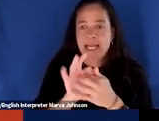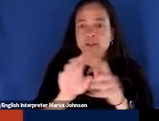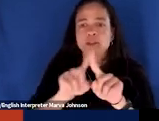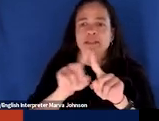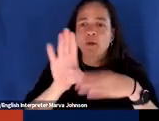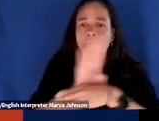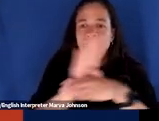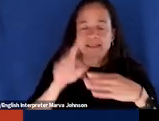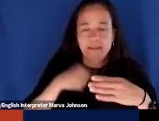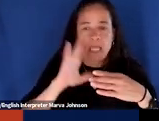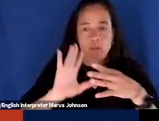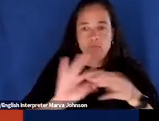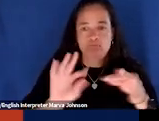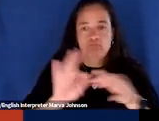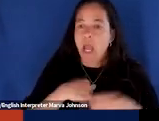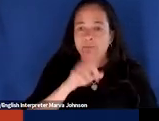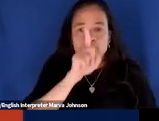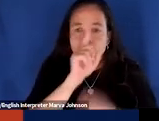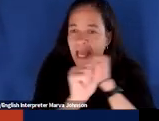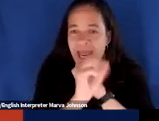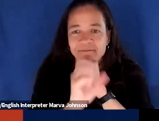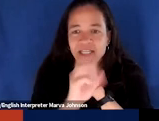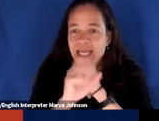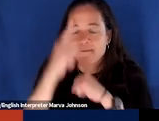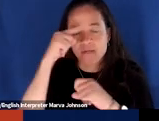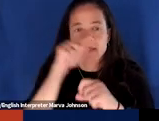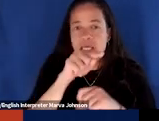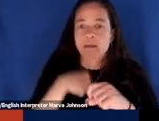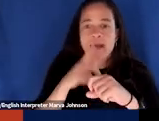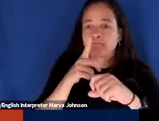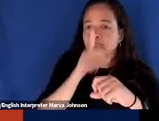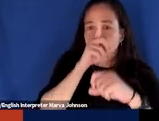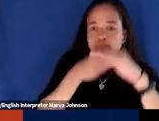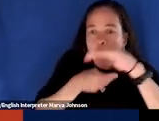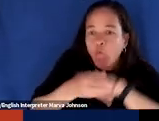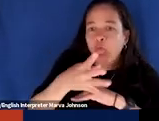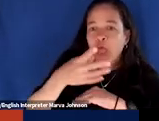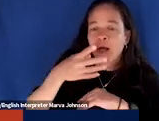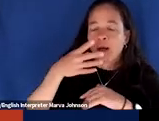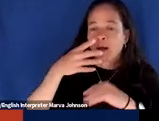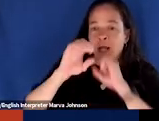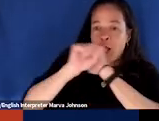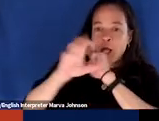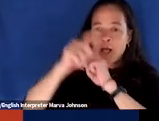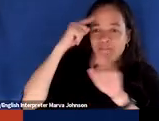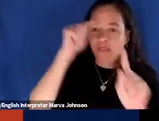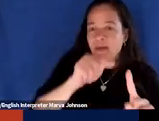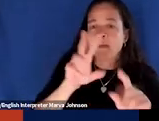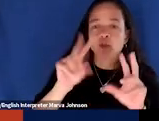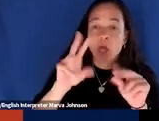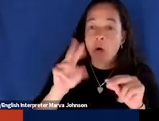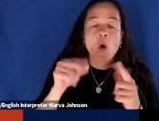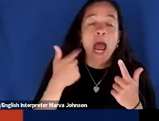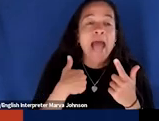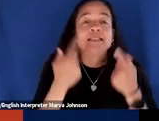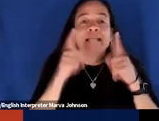i'm not advocating for them you know there's no secret pr mission going on here um i just you know in the course of my research i've